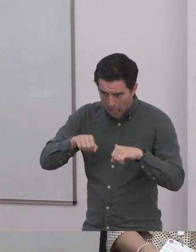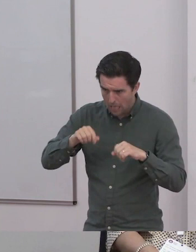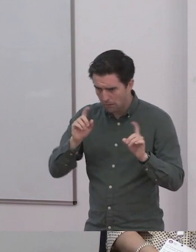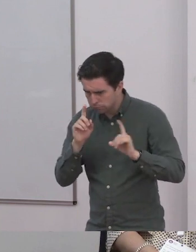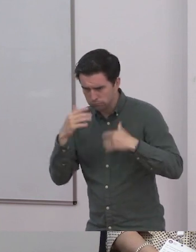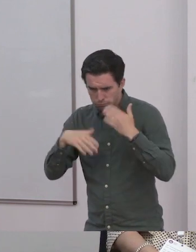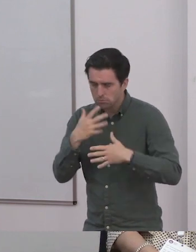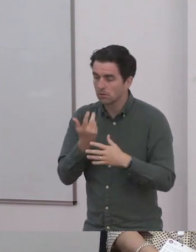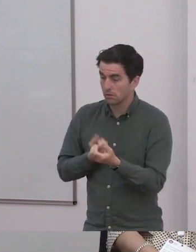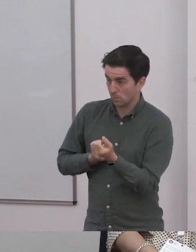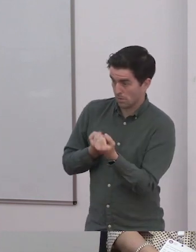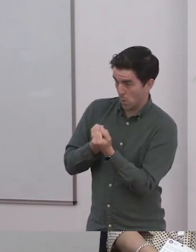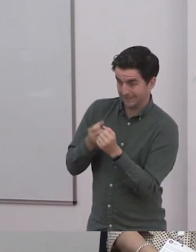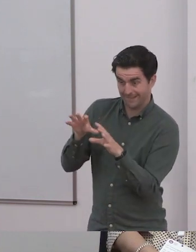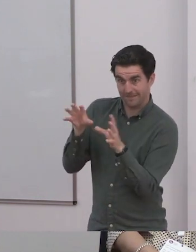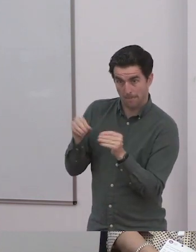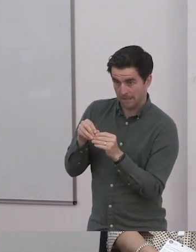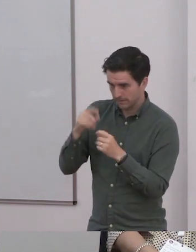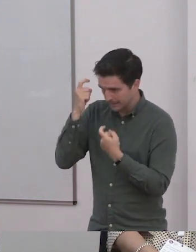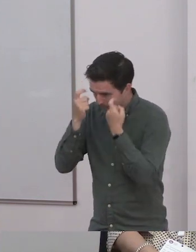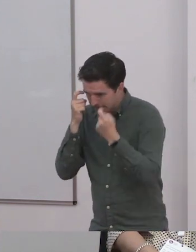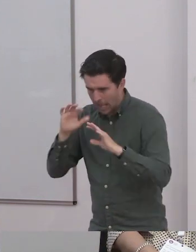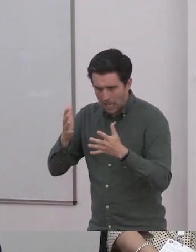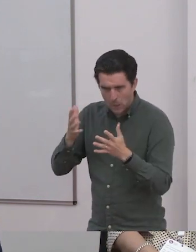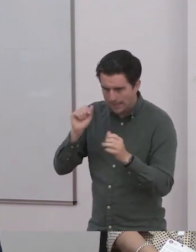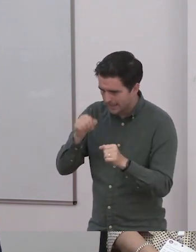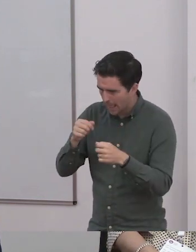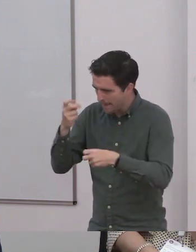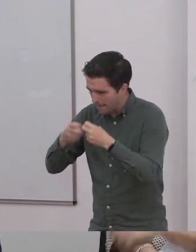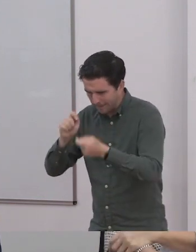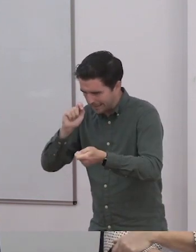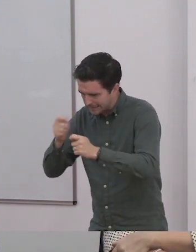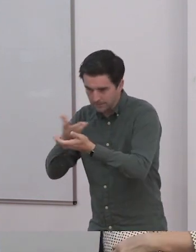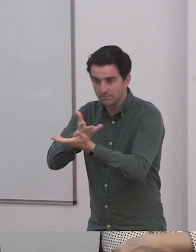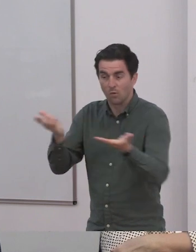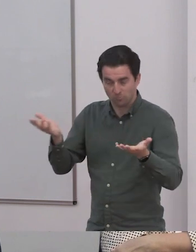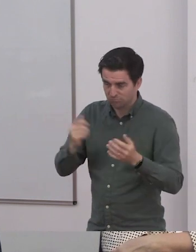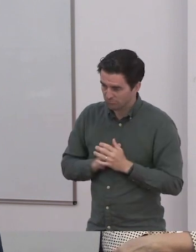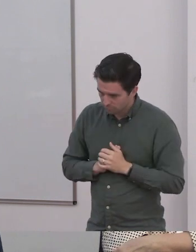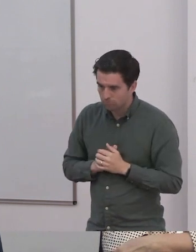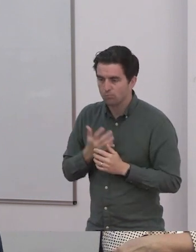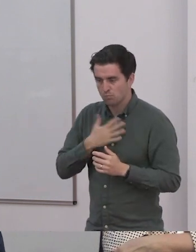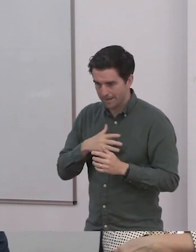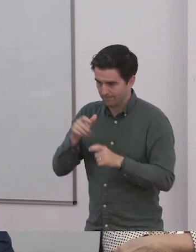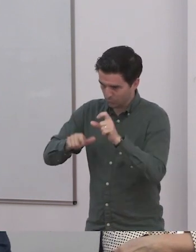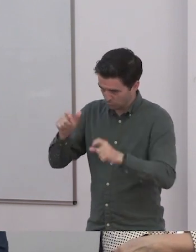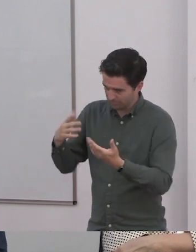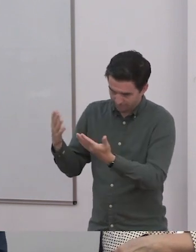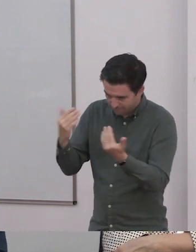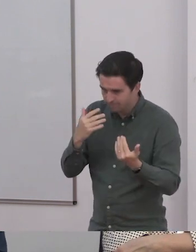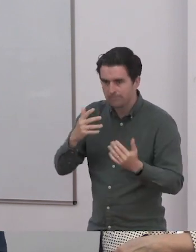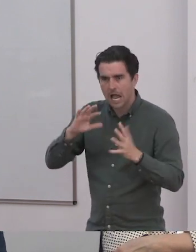quite small, I remember sitting down in a park in London and saying, right, so let's say there's no rules.